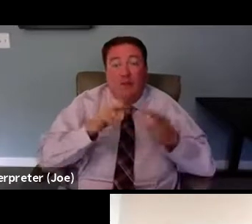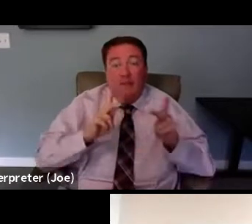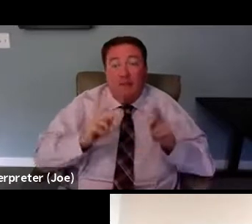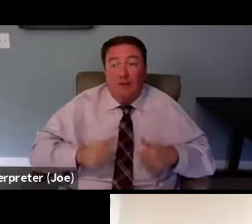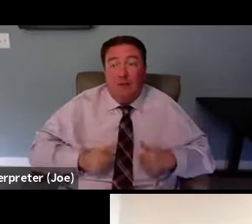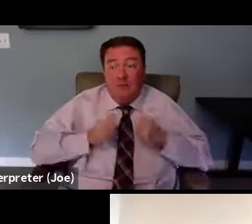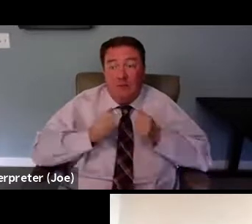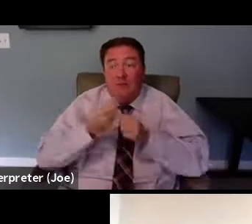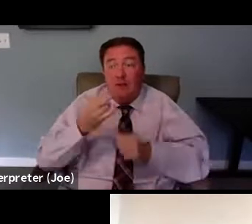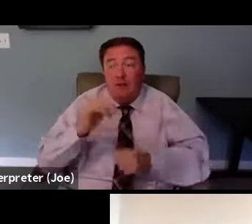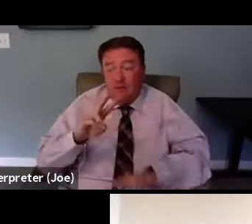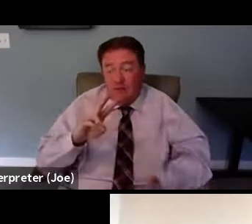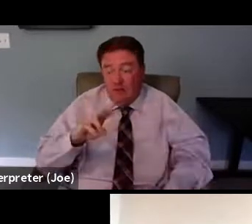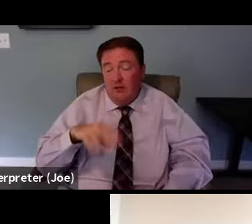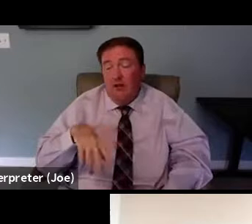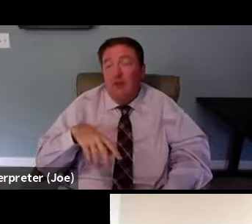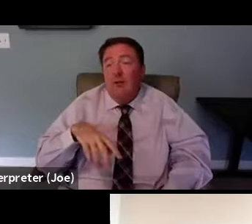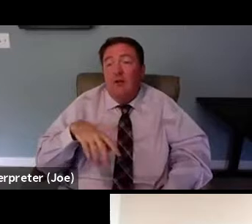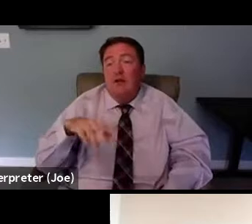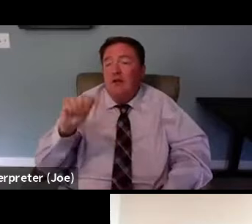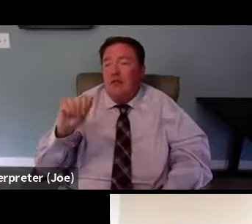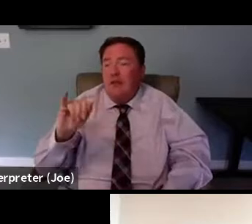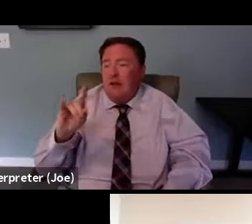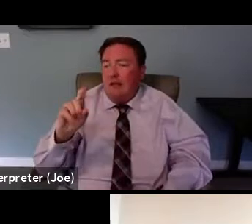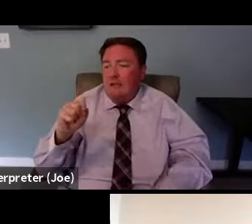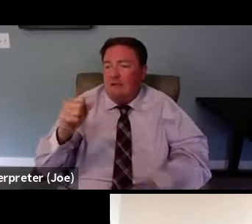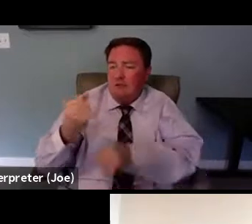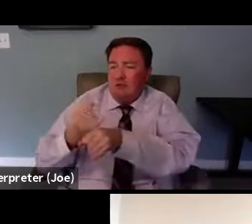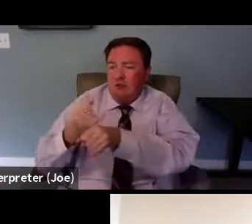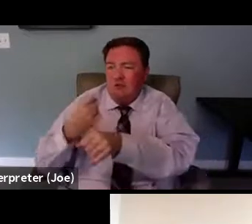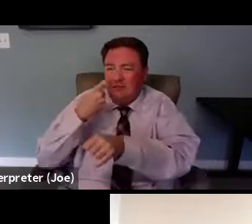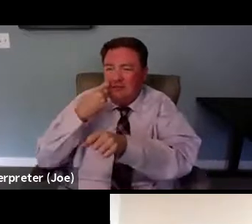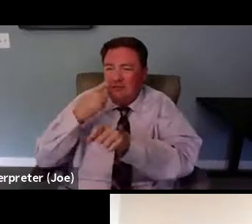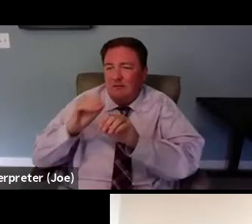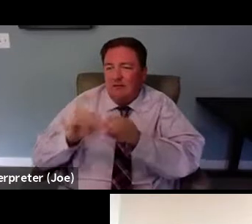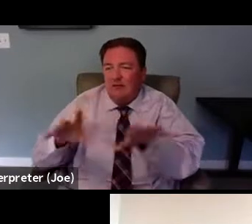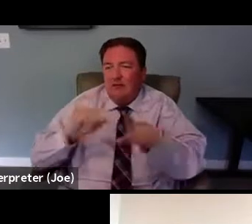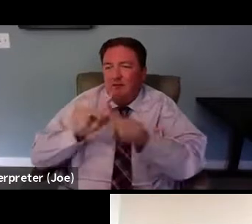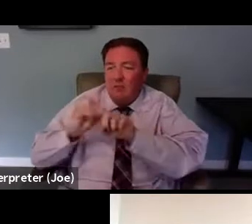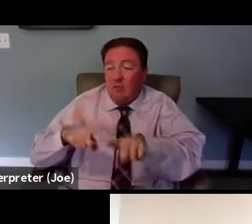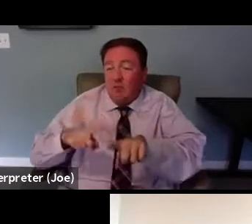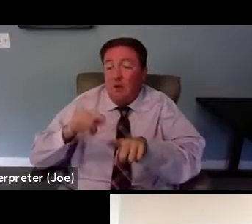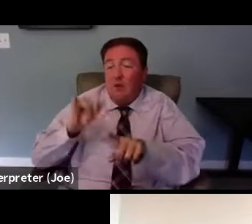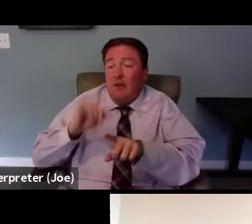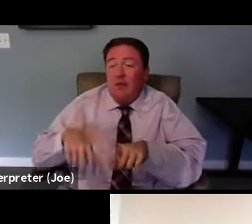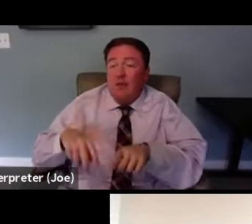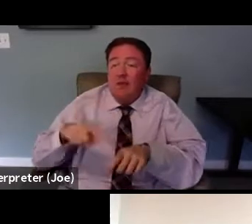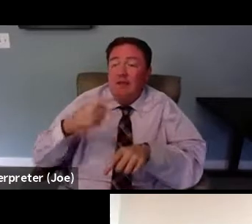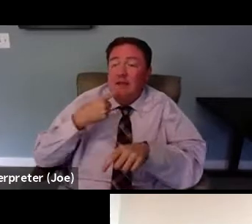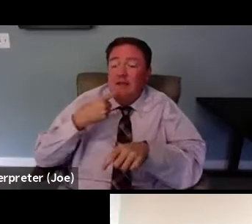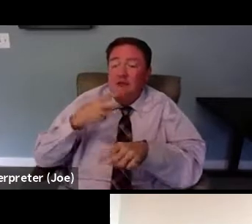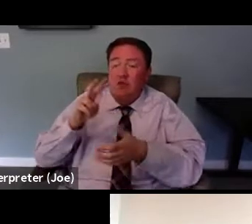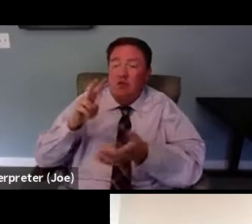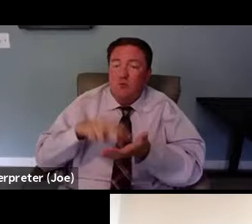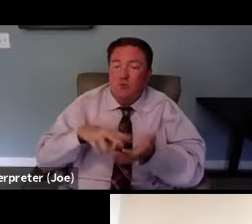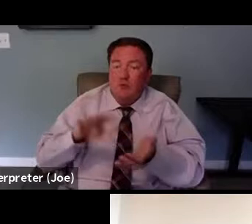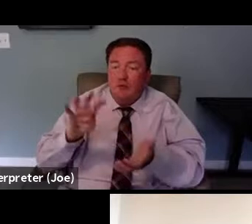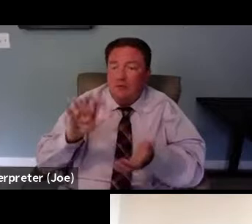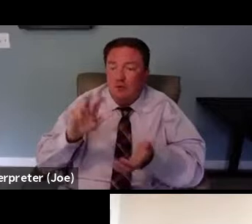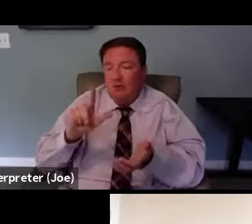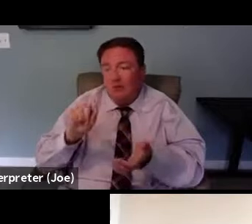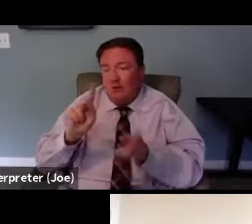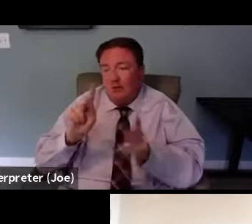there's a recent report from the AIDS Institute. According to that report, 2,420